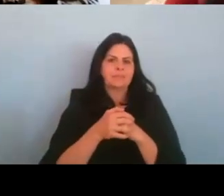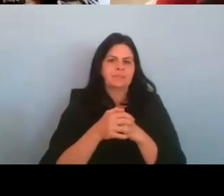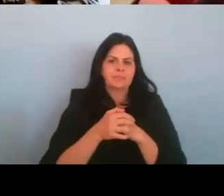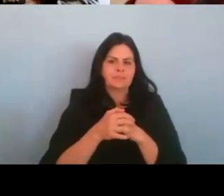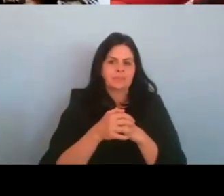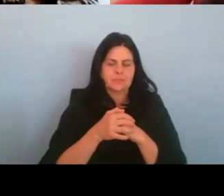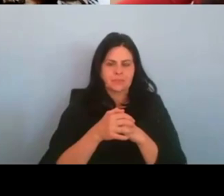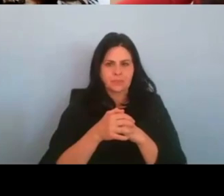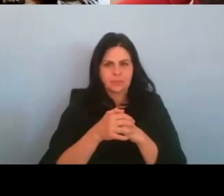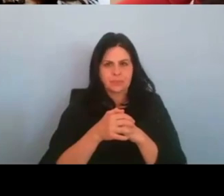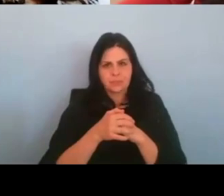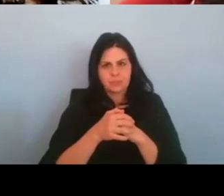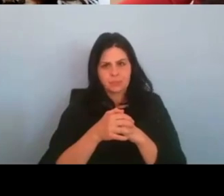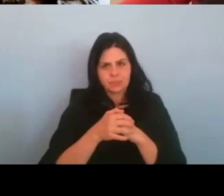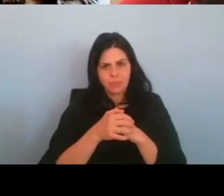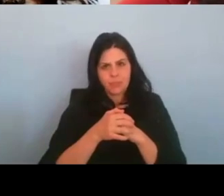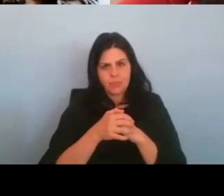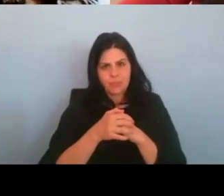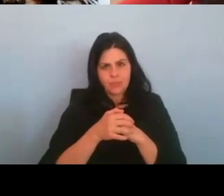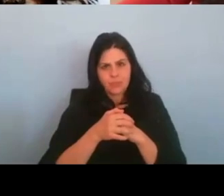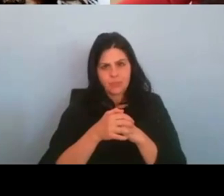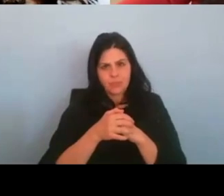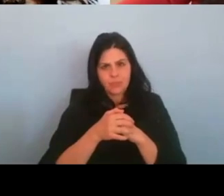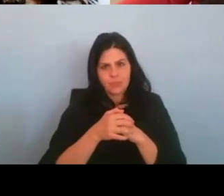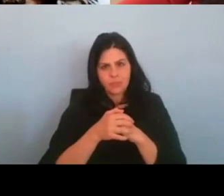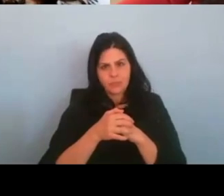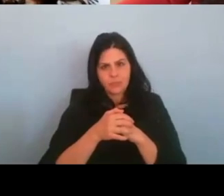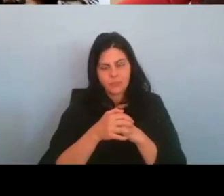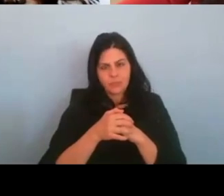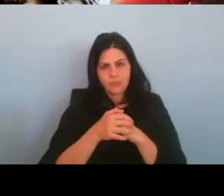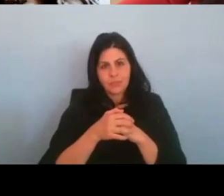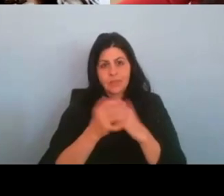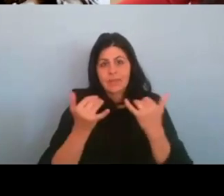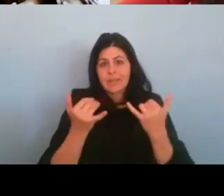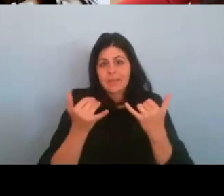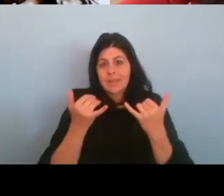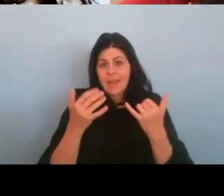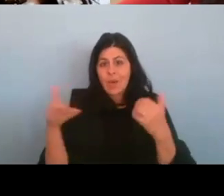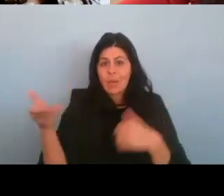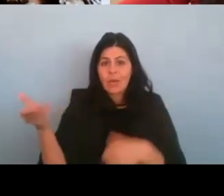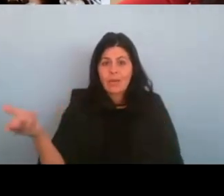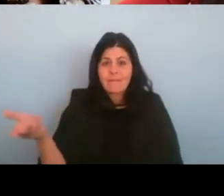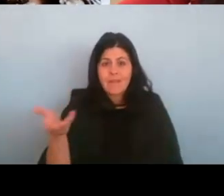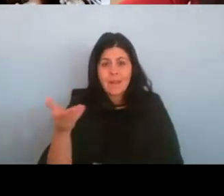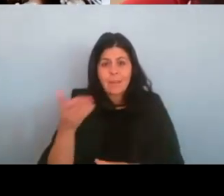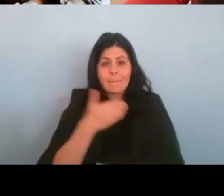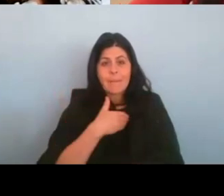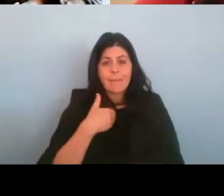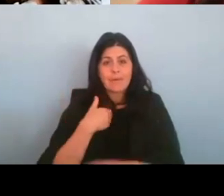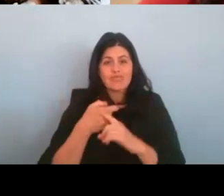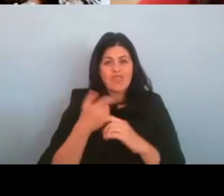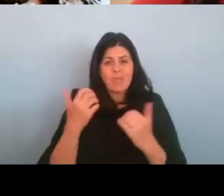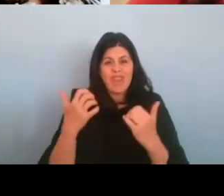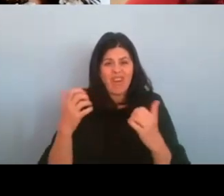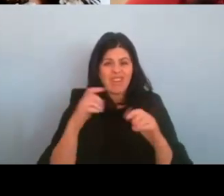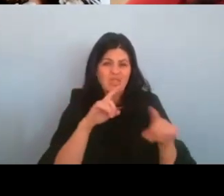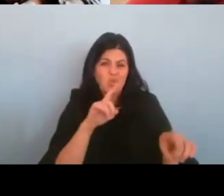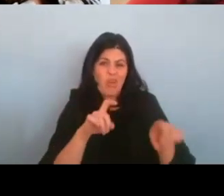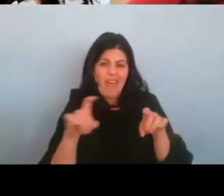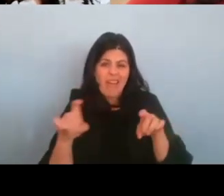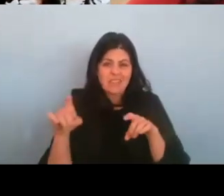Um, so I want to invite our members of the audience to ask questions of our wonderful panel.